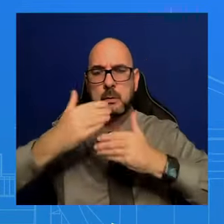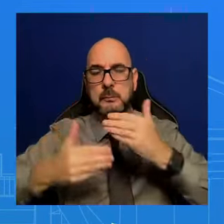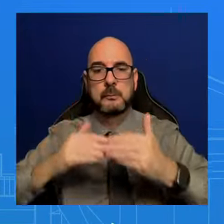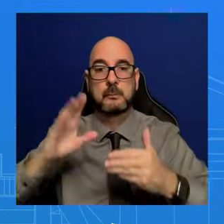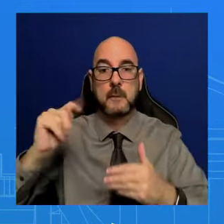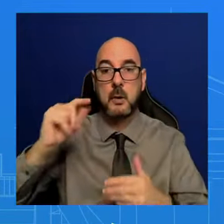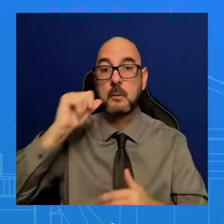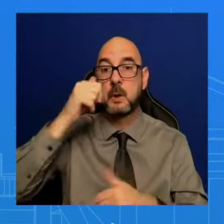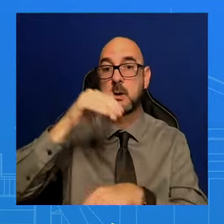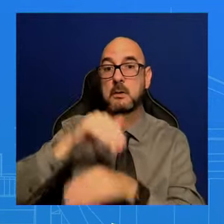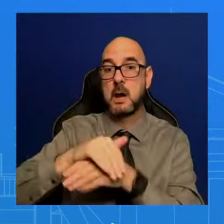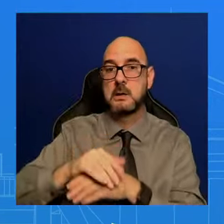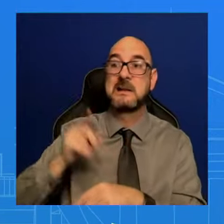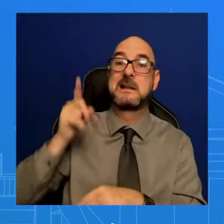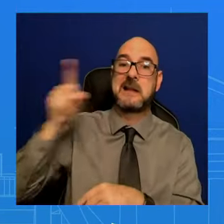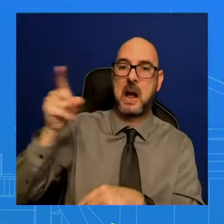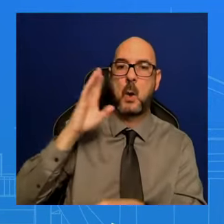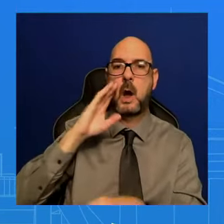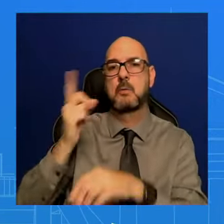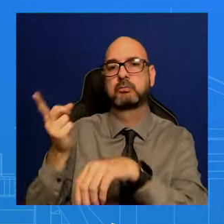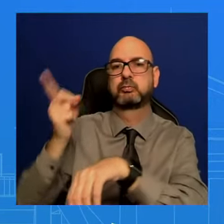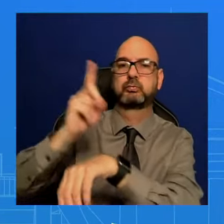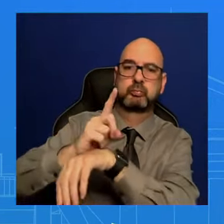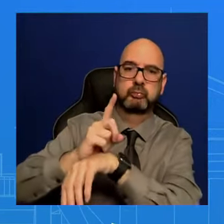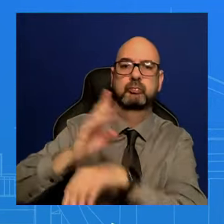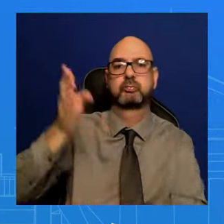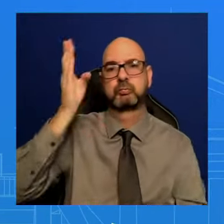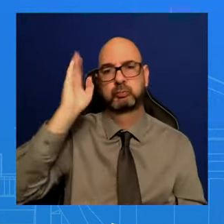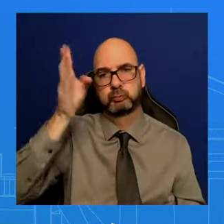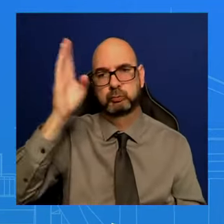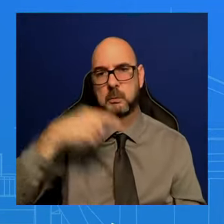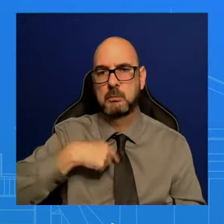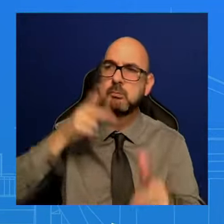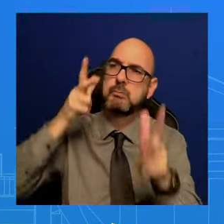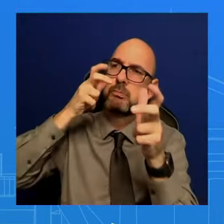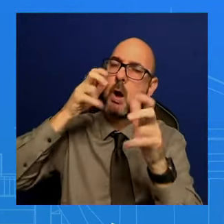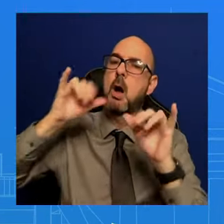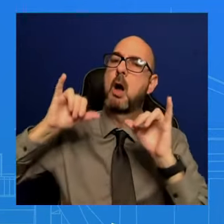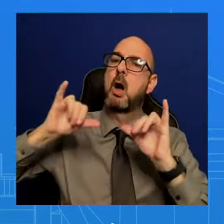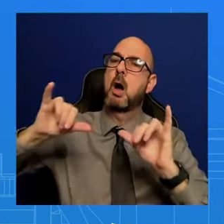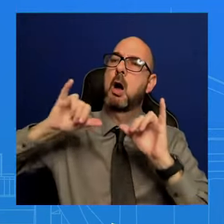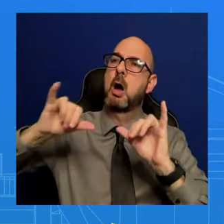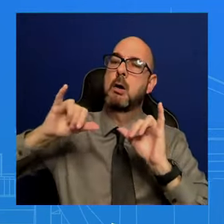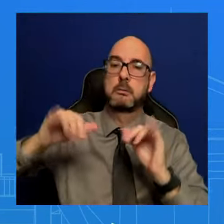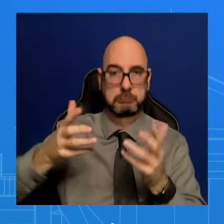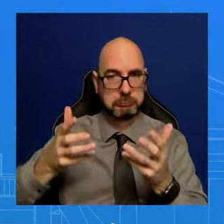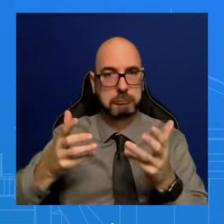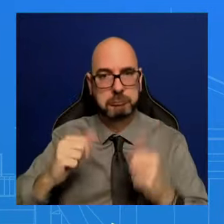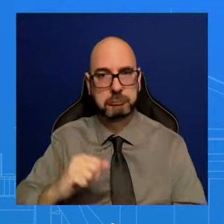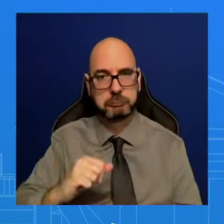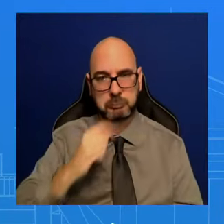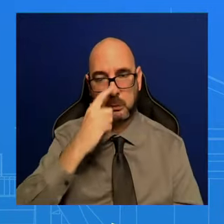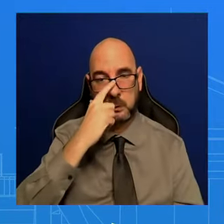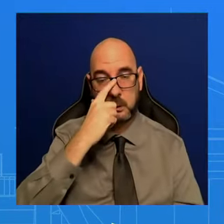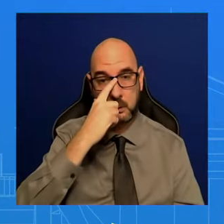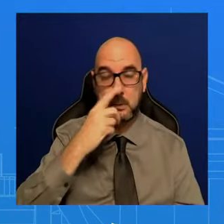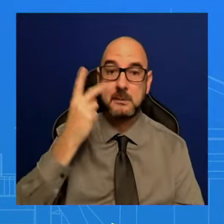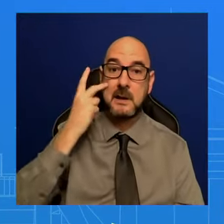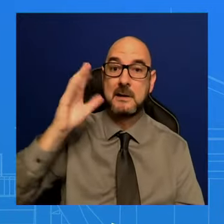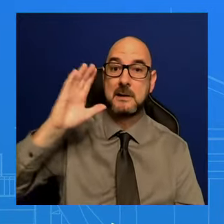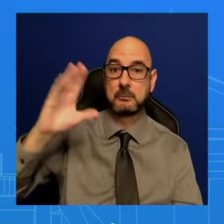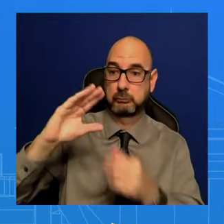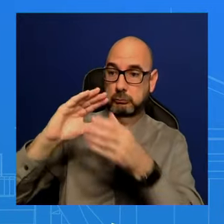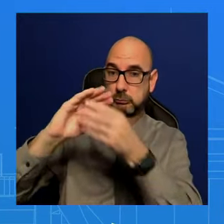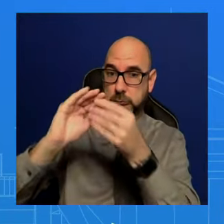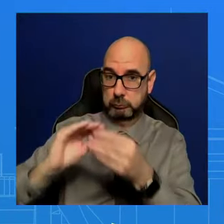good sense of where the President is and how he sees where we are in this country. The State of the Union, obviously, hence the opportunity